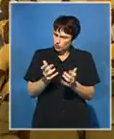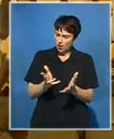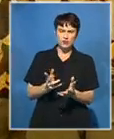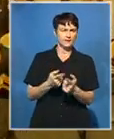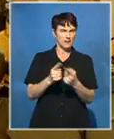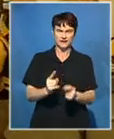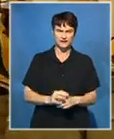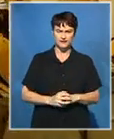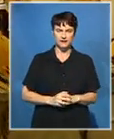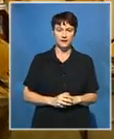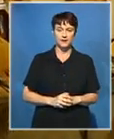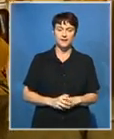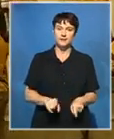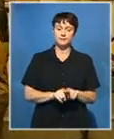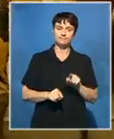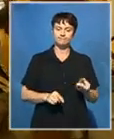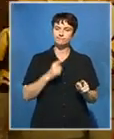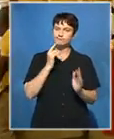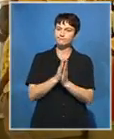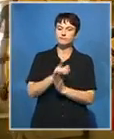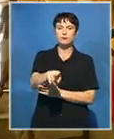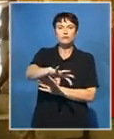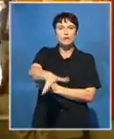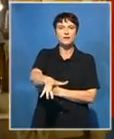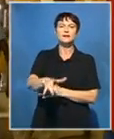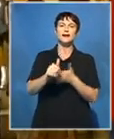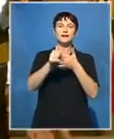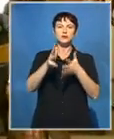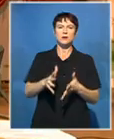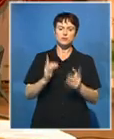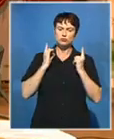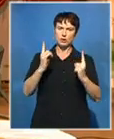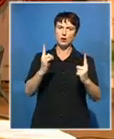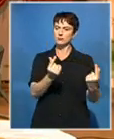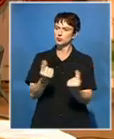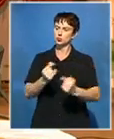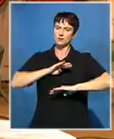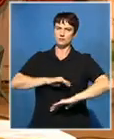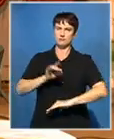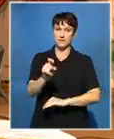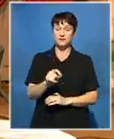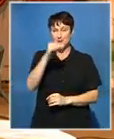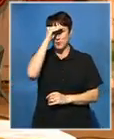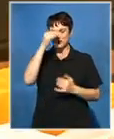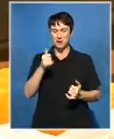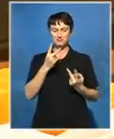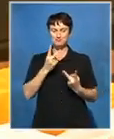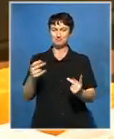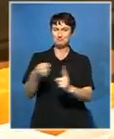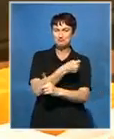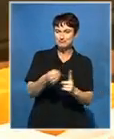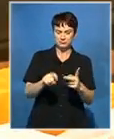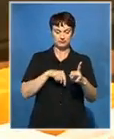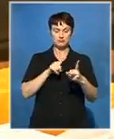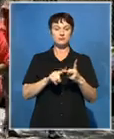The ANC has also called on the provincial leadership to take strong steps to restore calm. The police are investigating the case of assault and